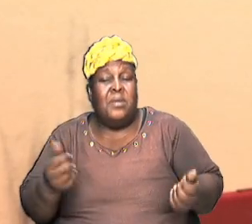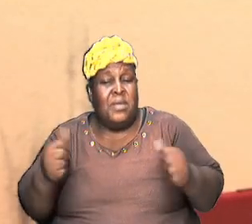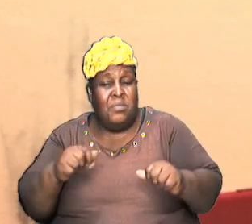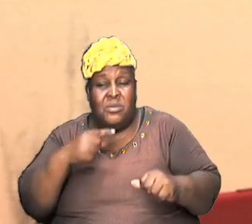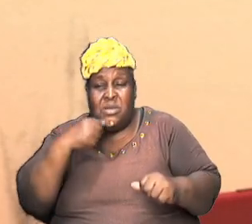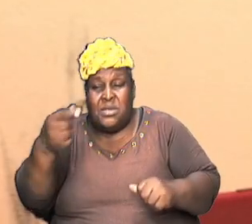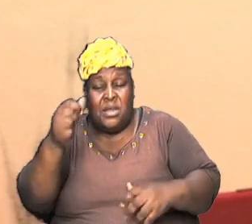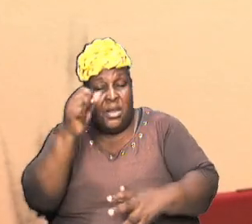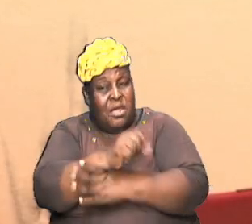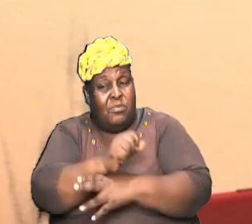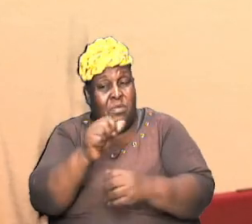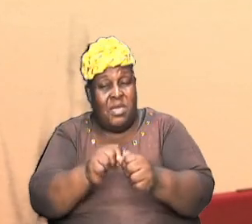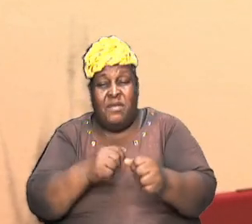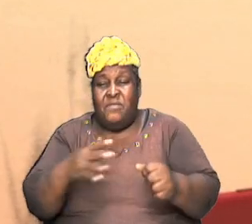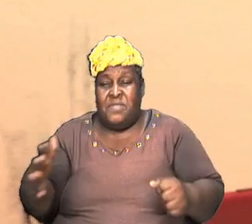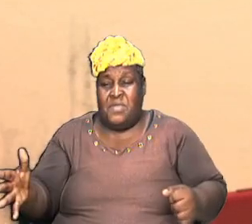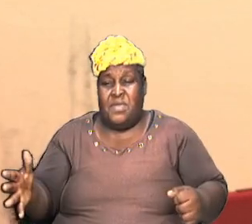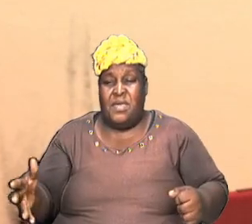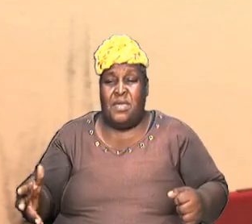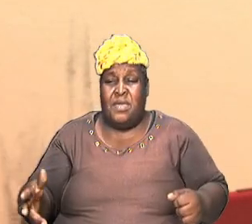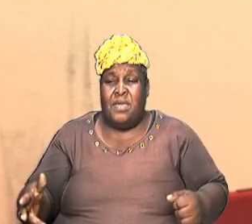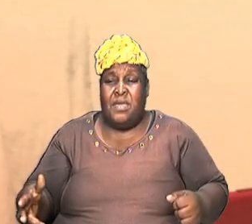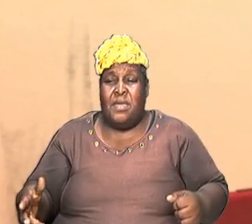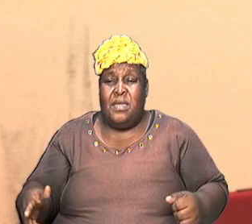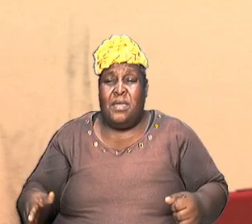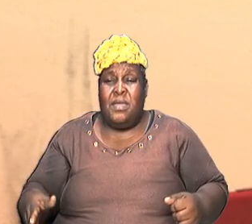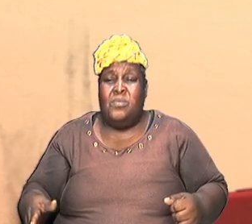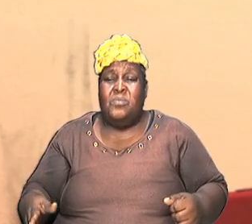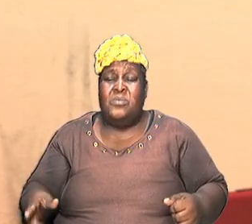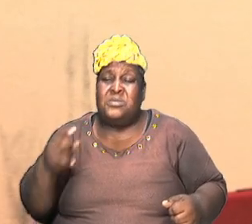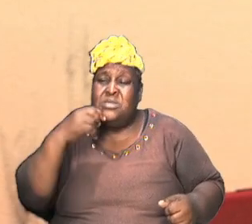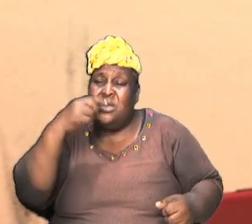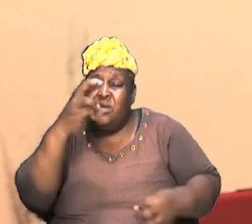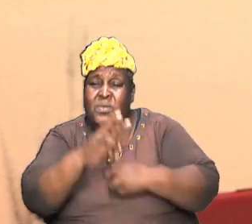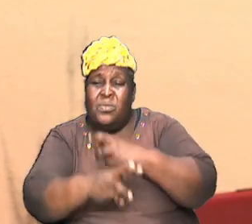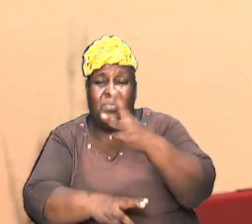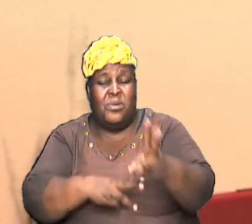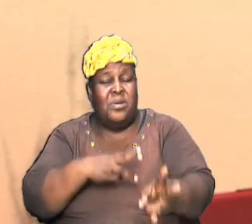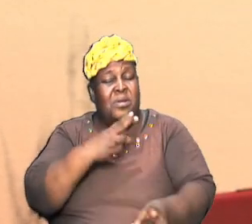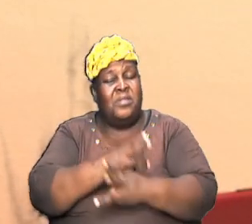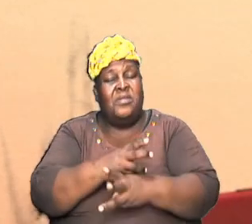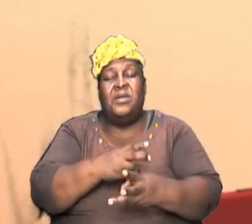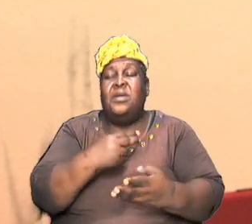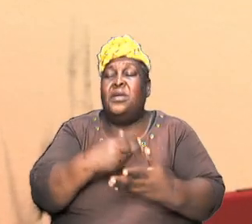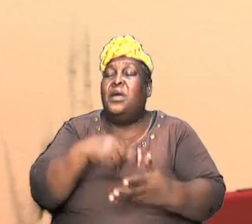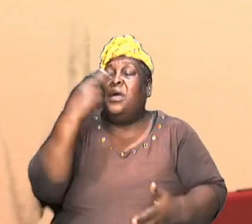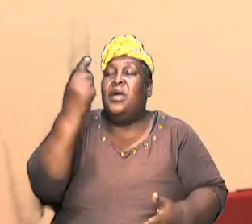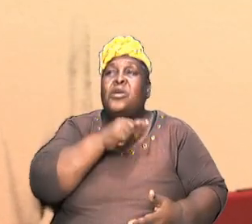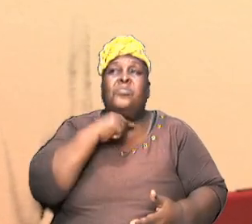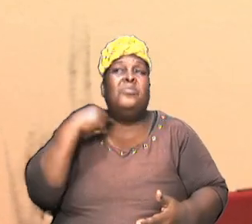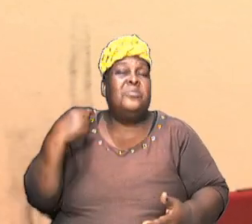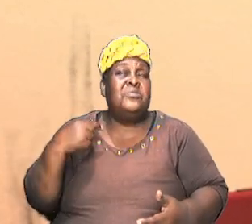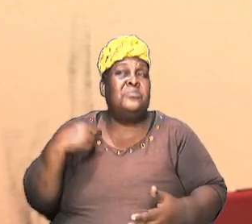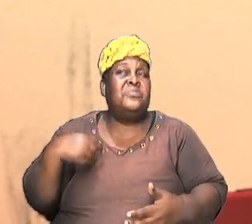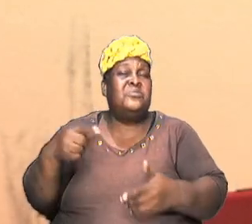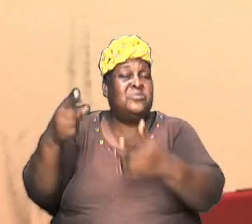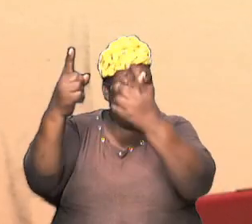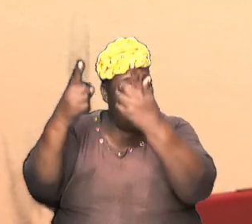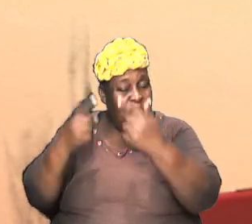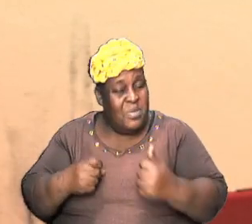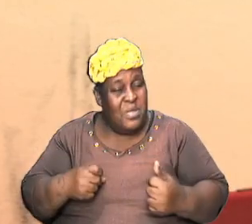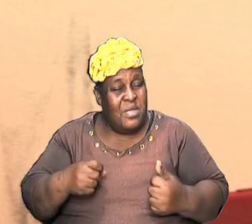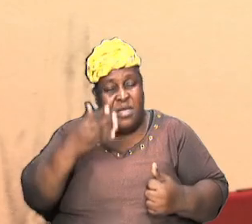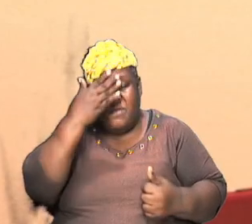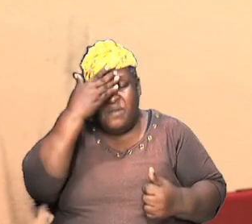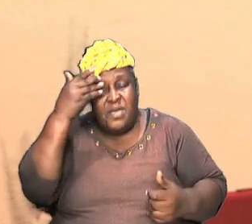and he was signaling to the world that a high priest was coming and forget